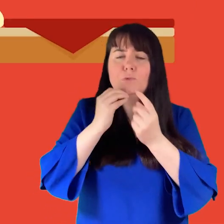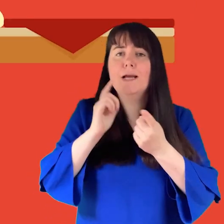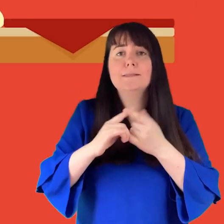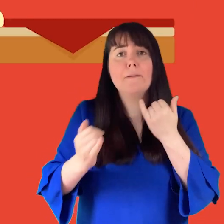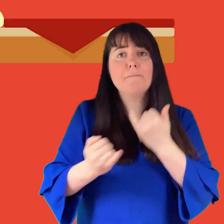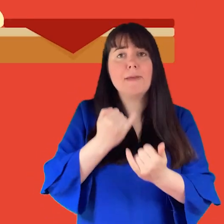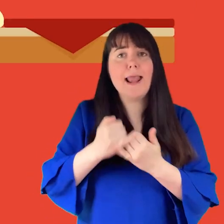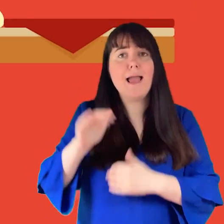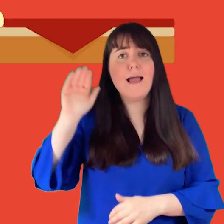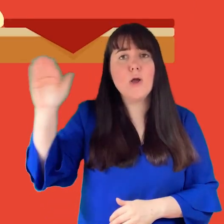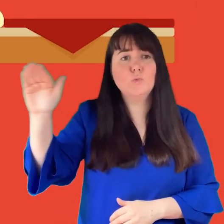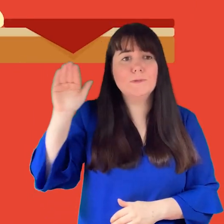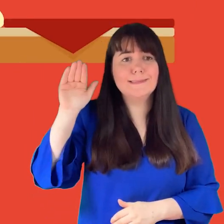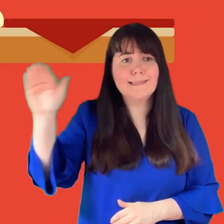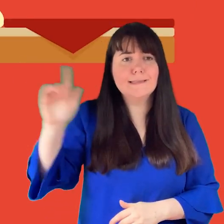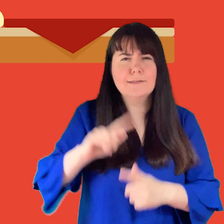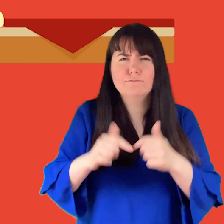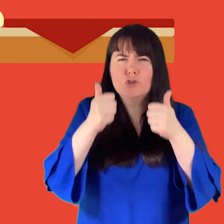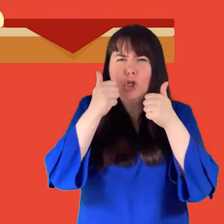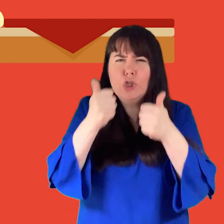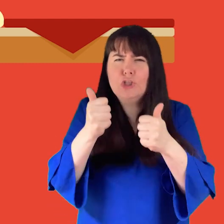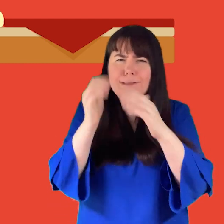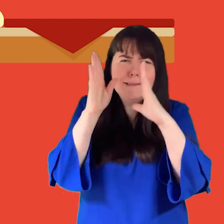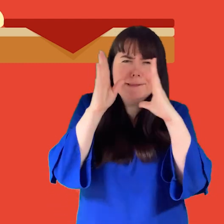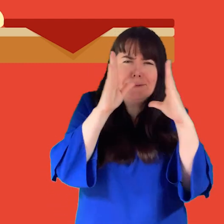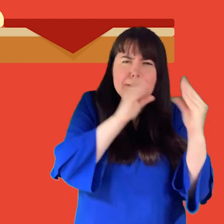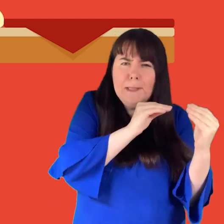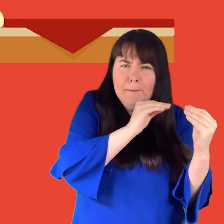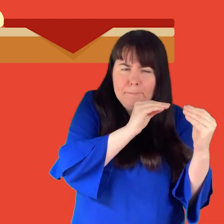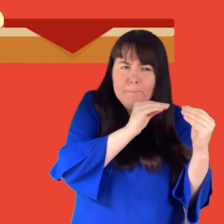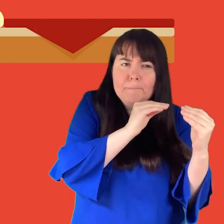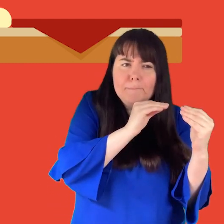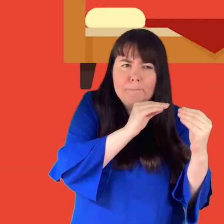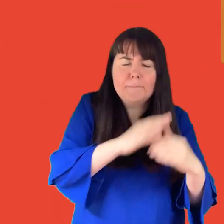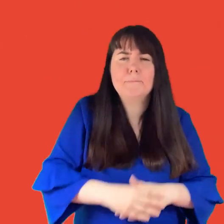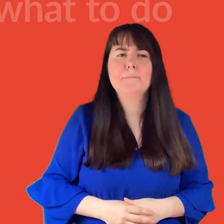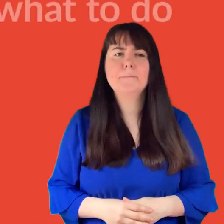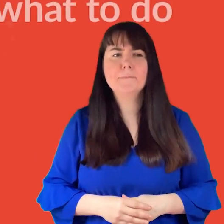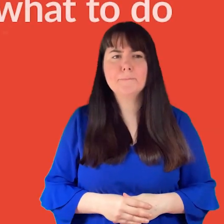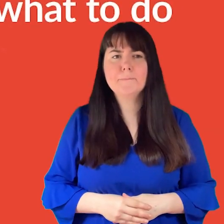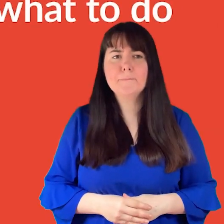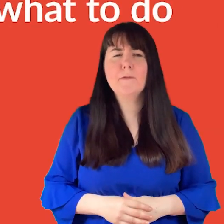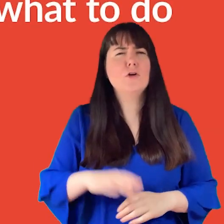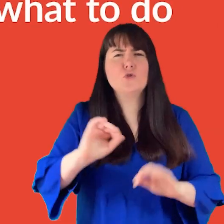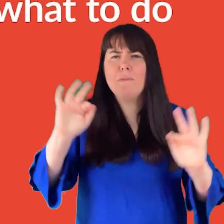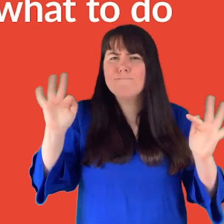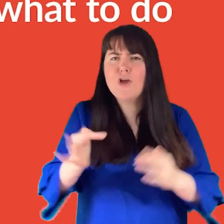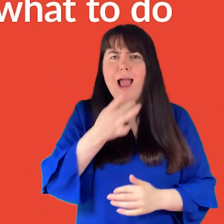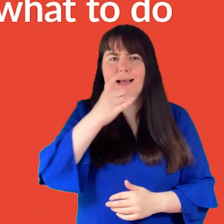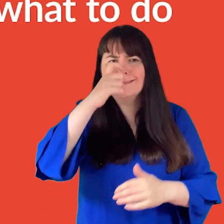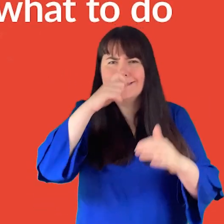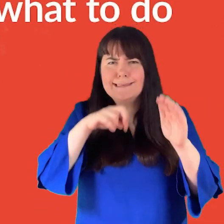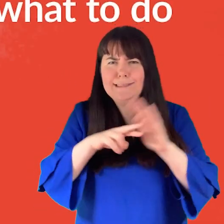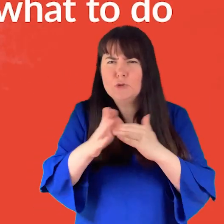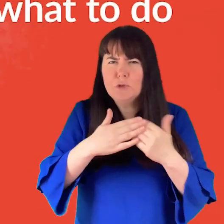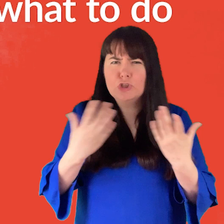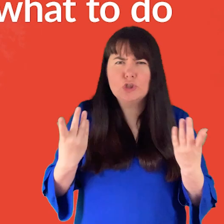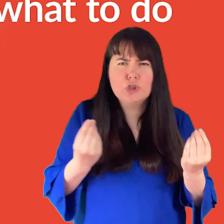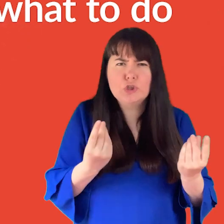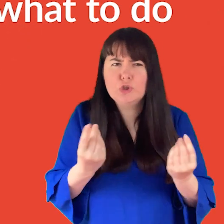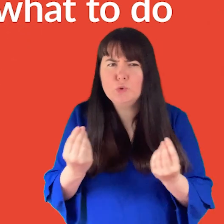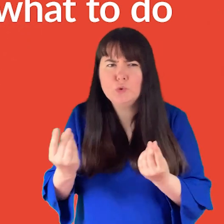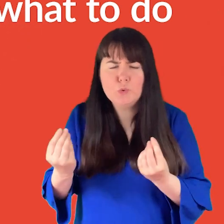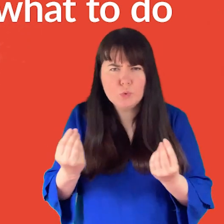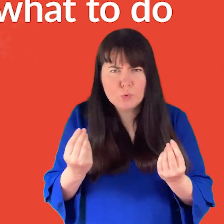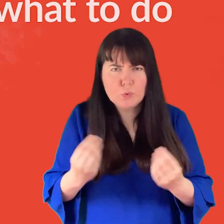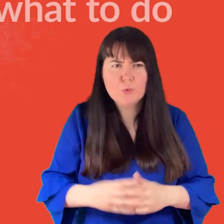eat healthy meals, play outside with friends and go to bed early. Don't be afraid to ask your teacher if you are not